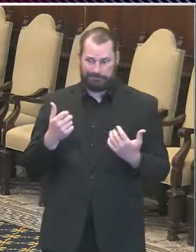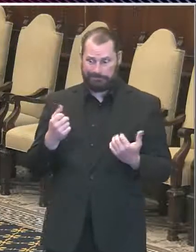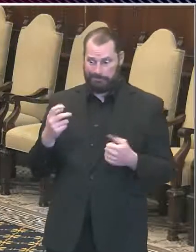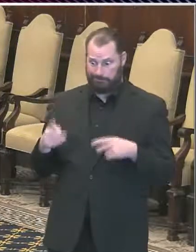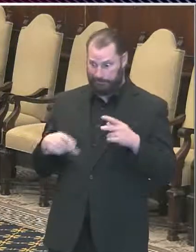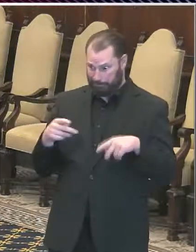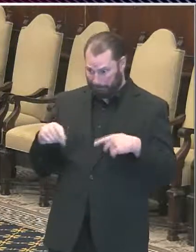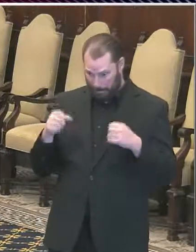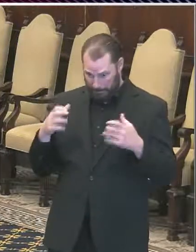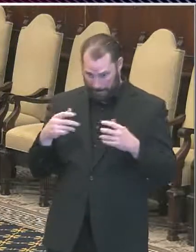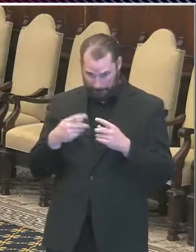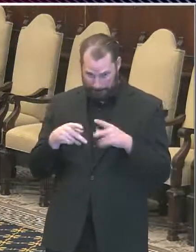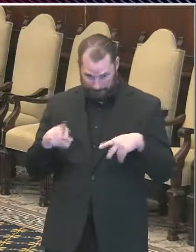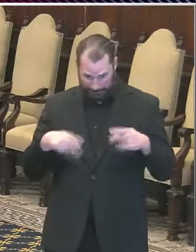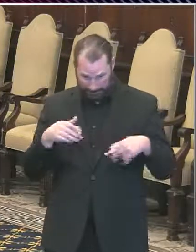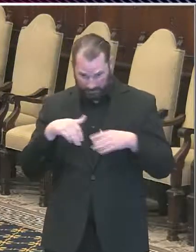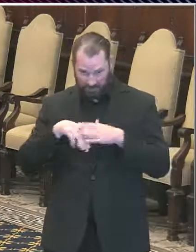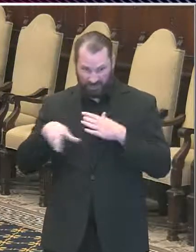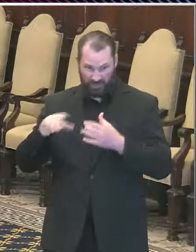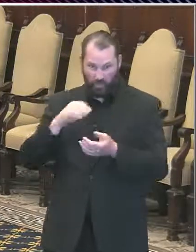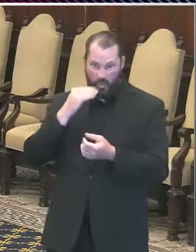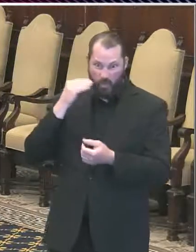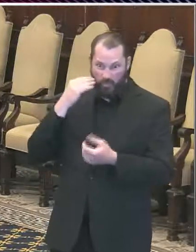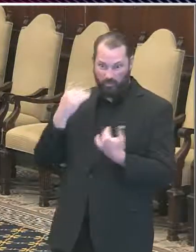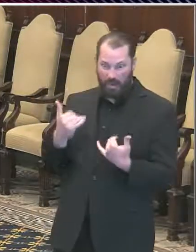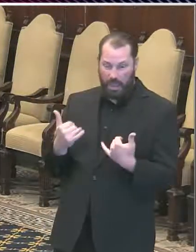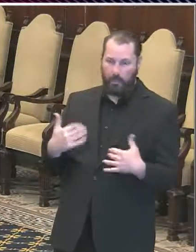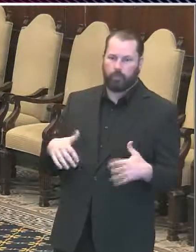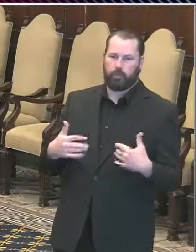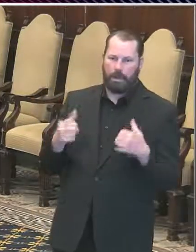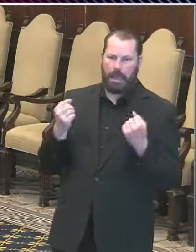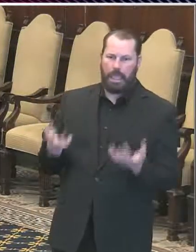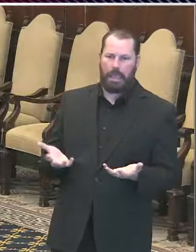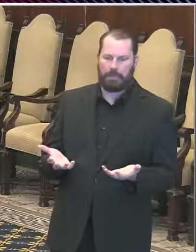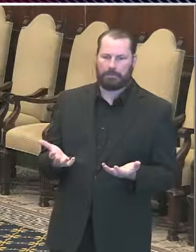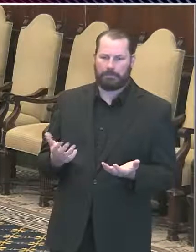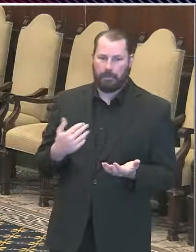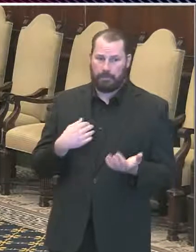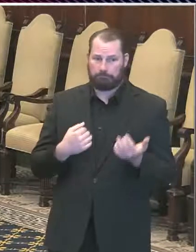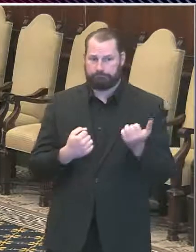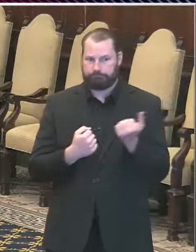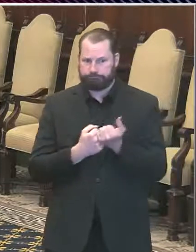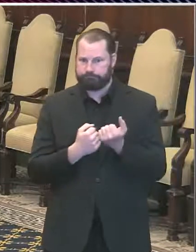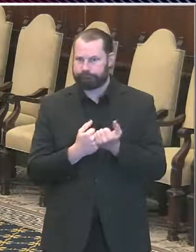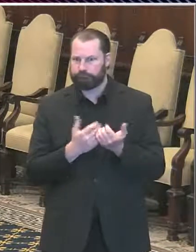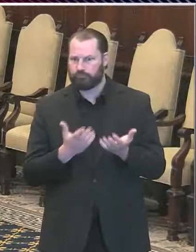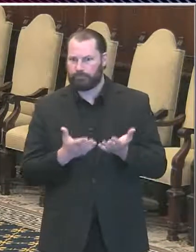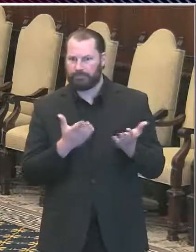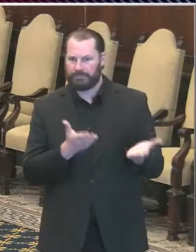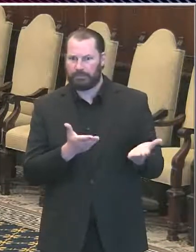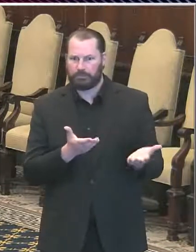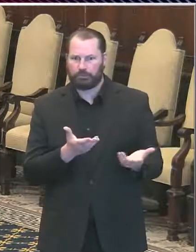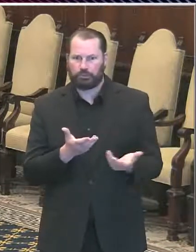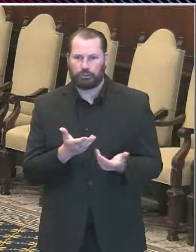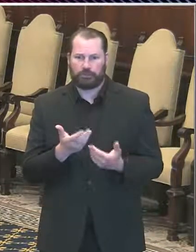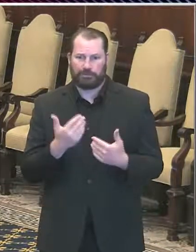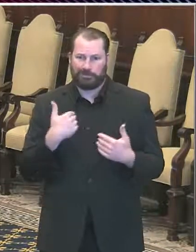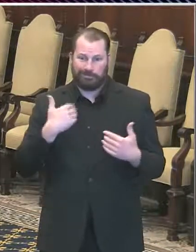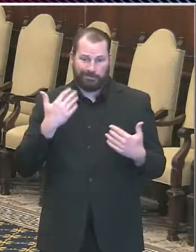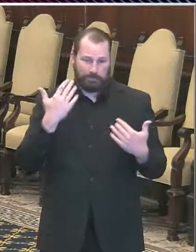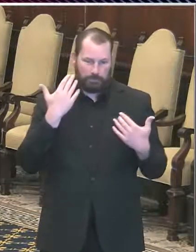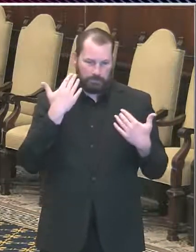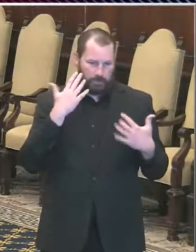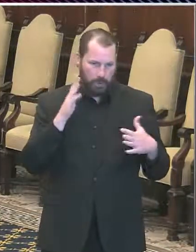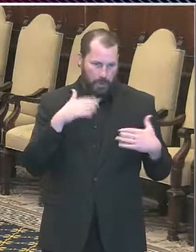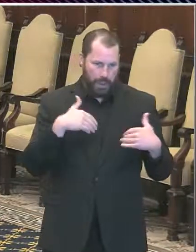nursing homes. We support that recommendation to facility-wide screening. I'm not sure how quickly that's going to take place. But I